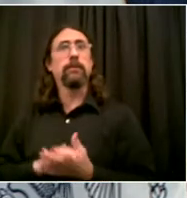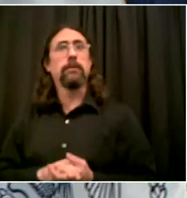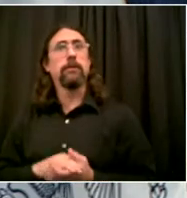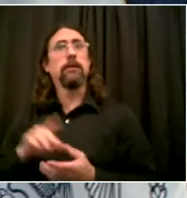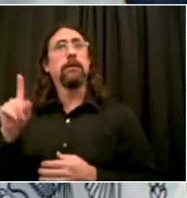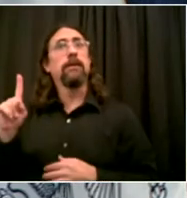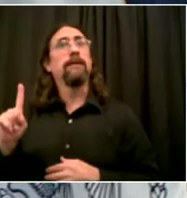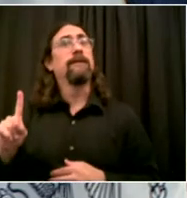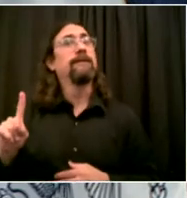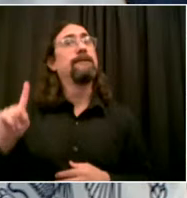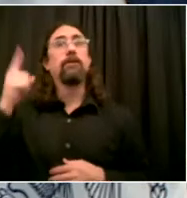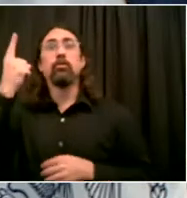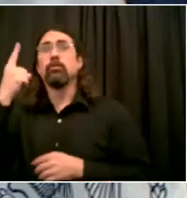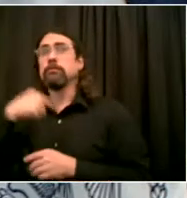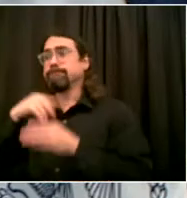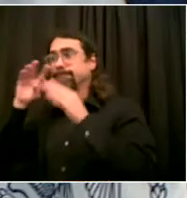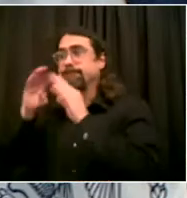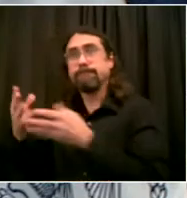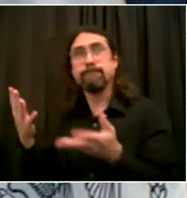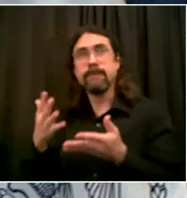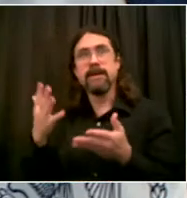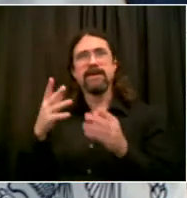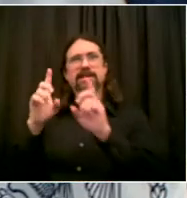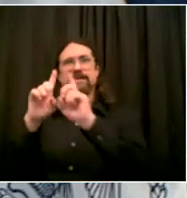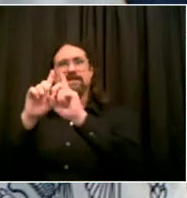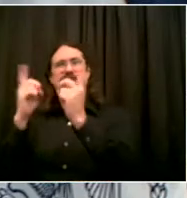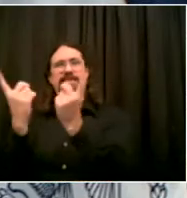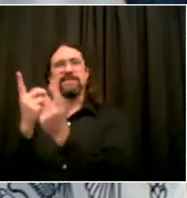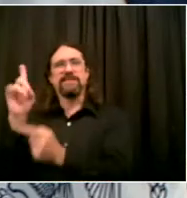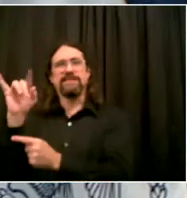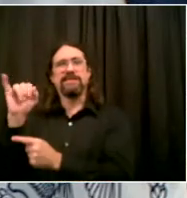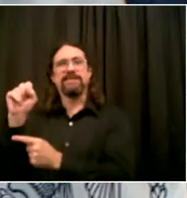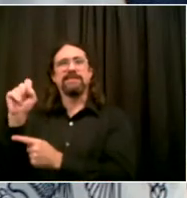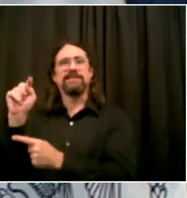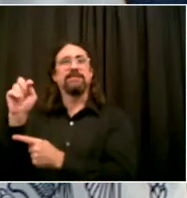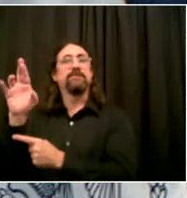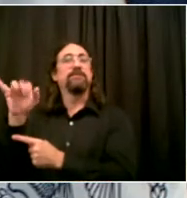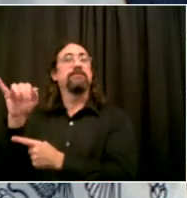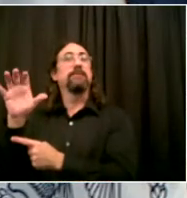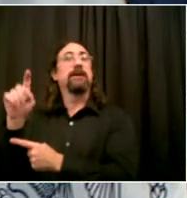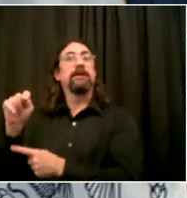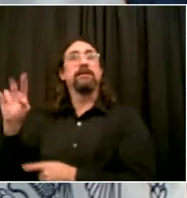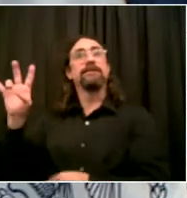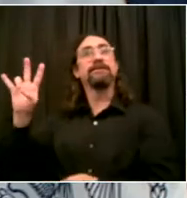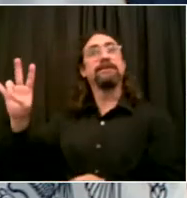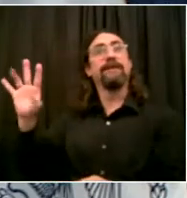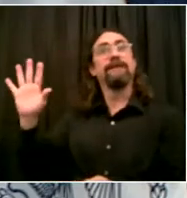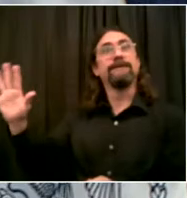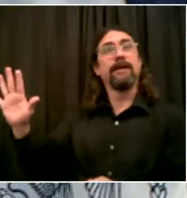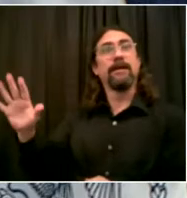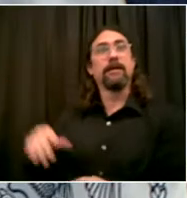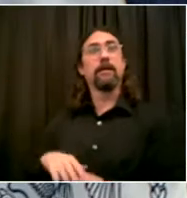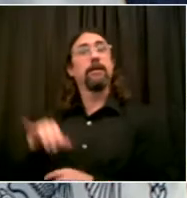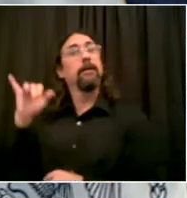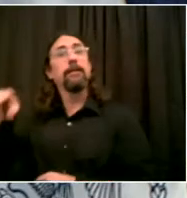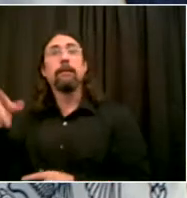impact and there's the greatest need. And I feel for the families for sure they're dealing with so many struggles to begin with.